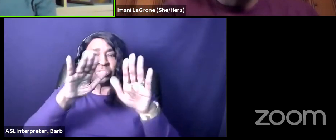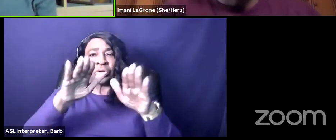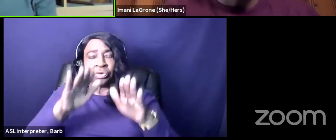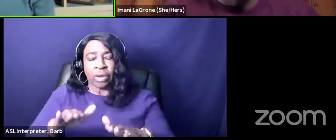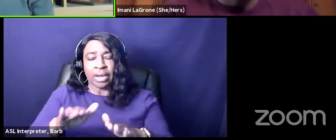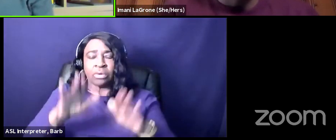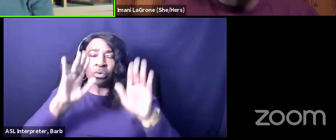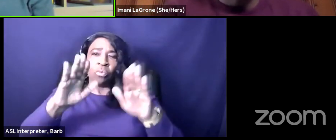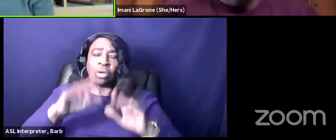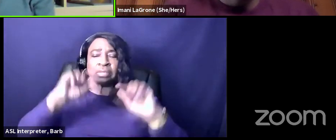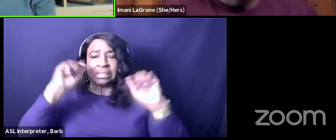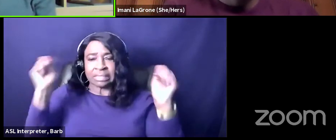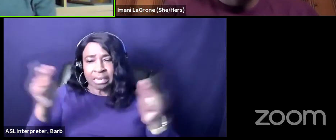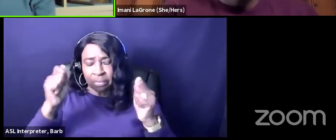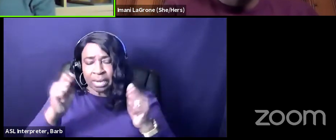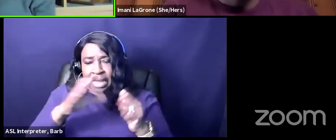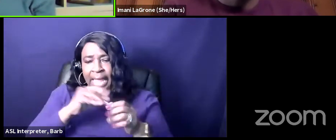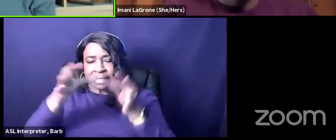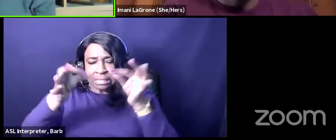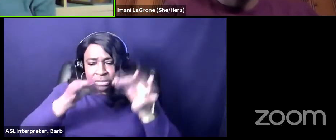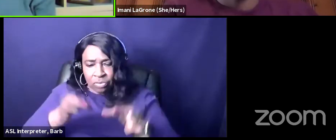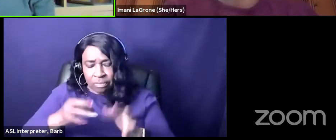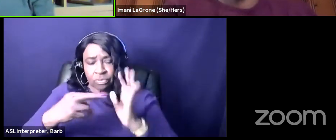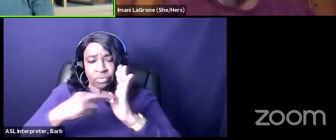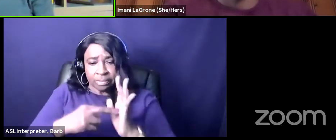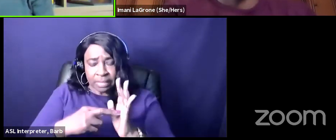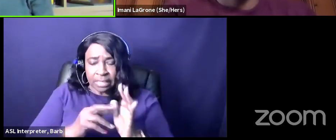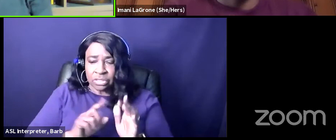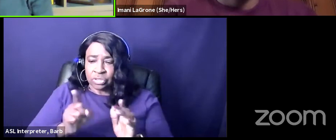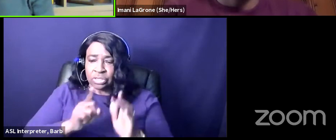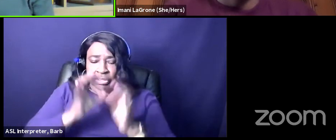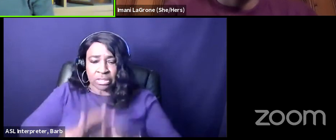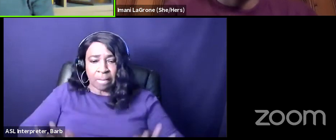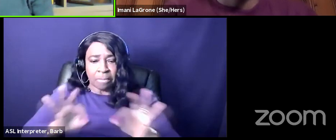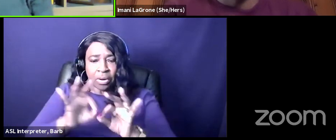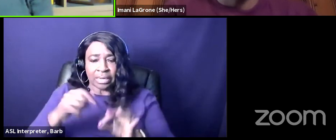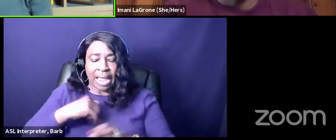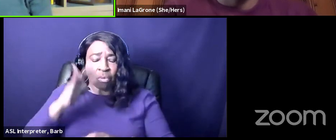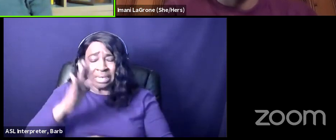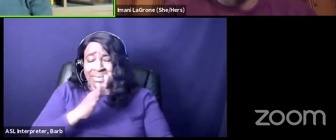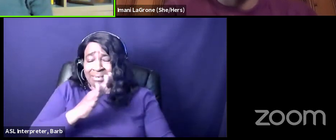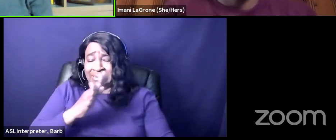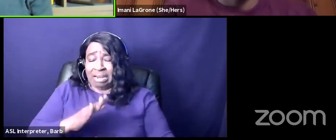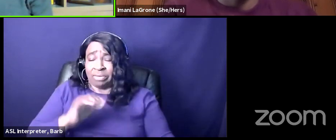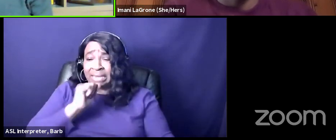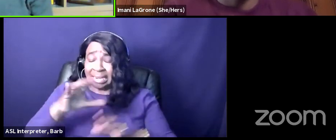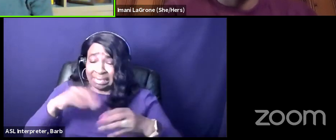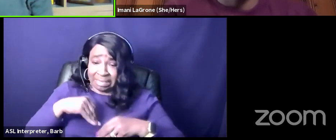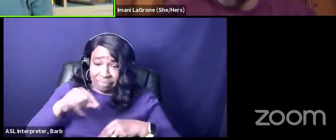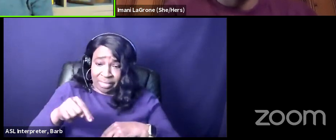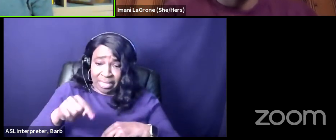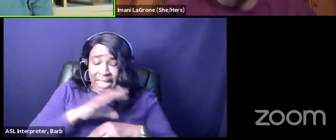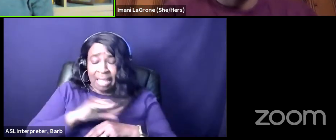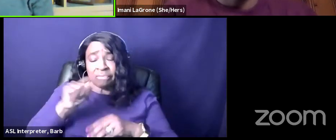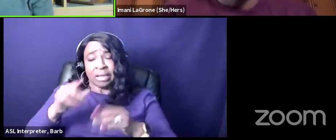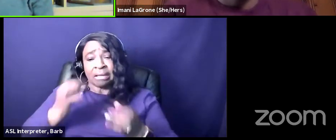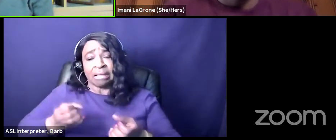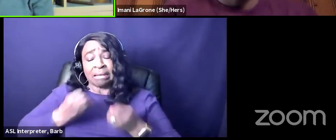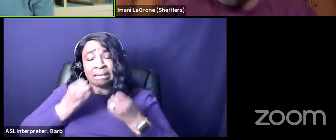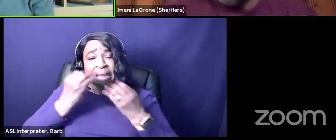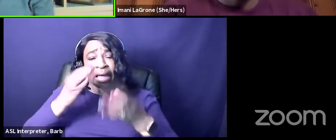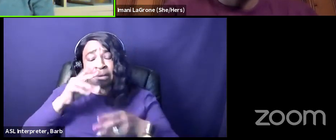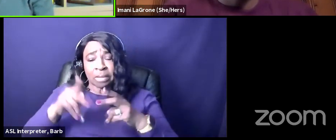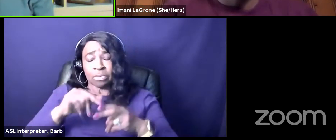celebration and descriptive representation is important and i will never deny that and there were lots of people who were